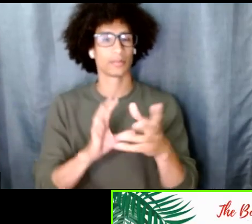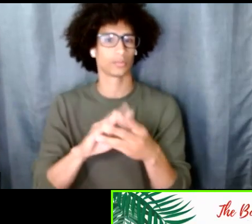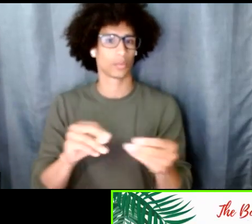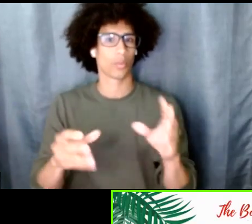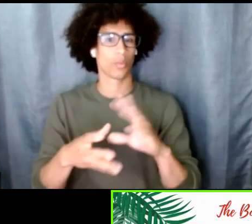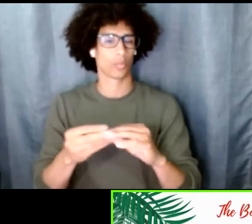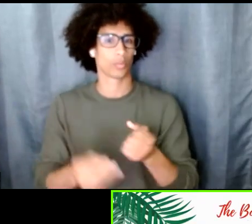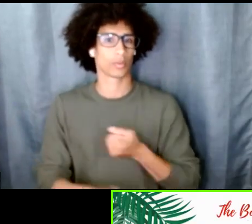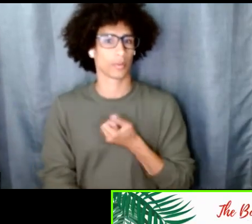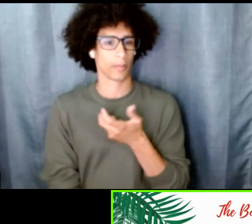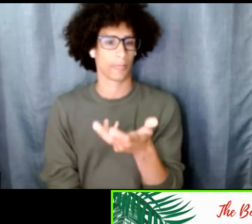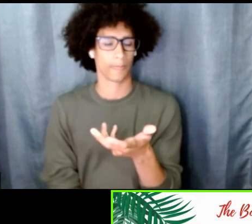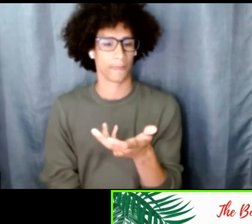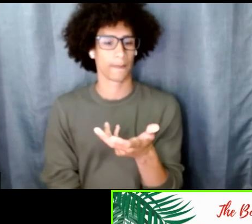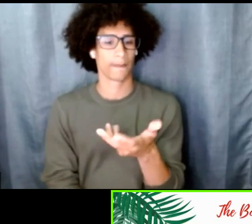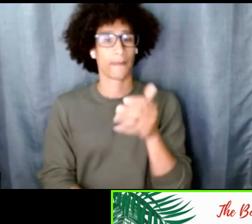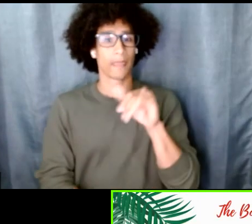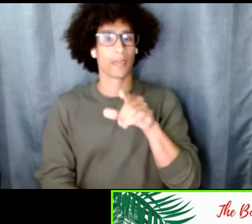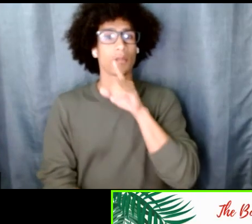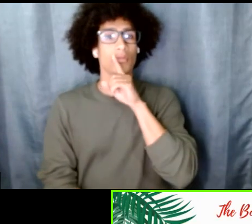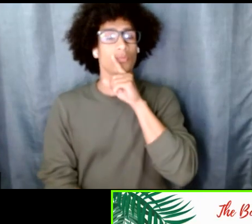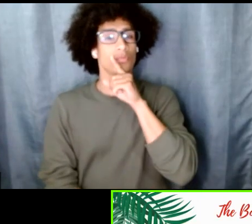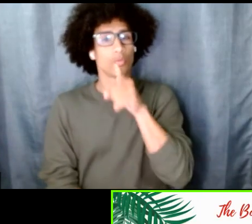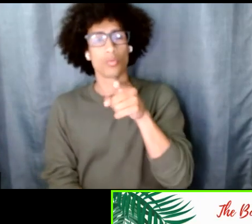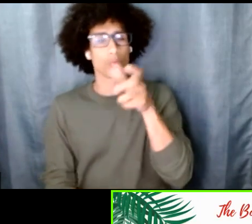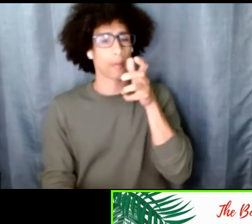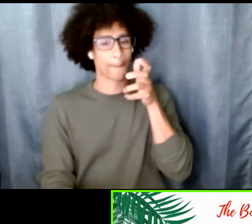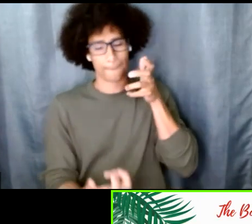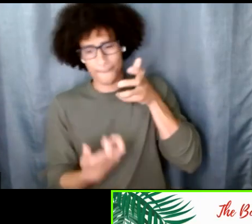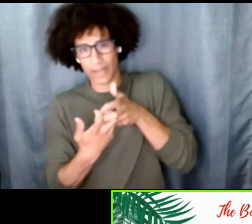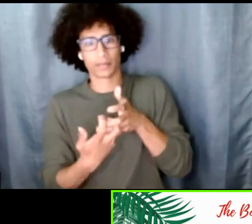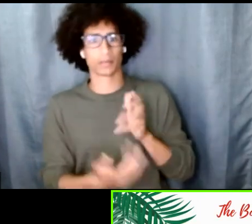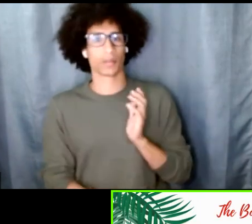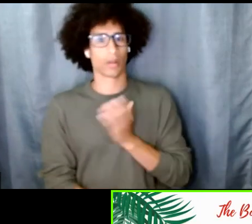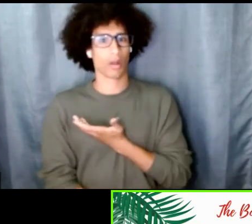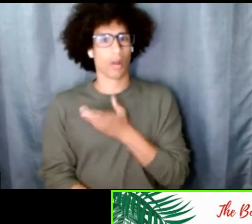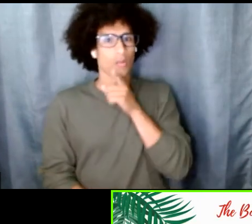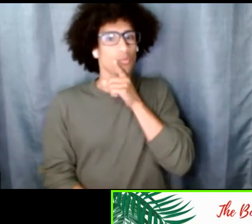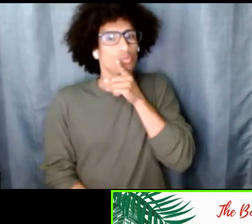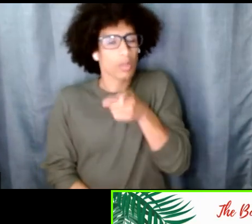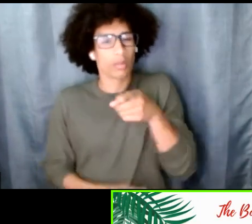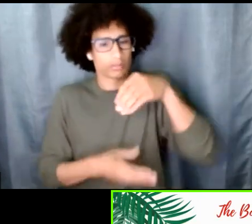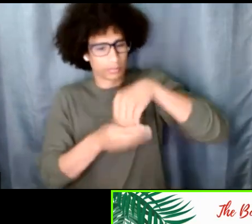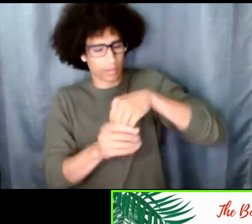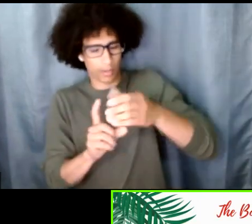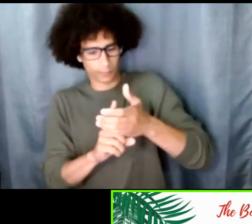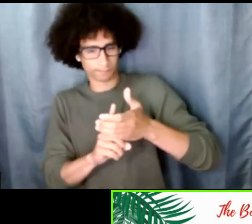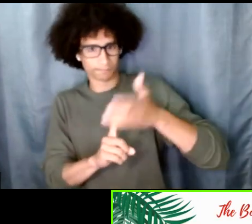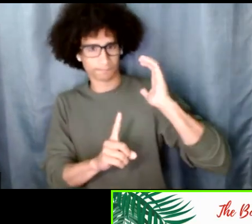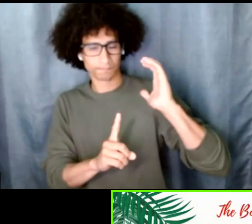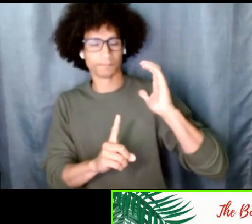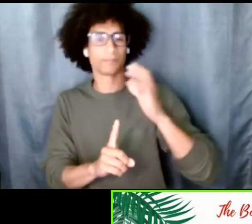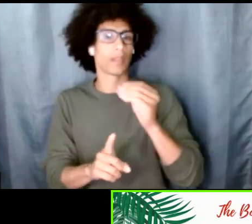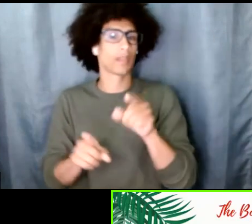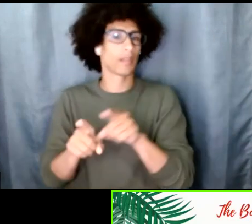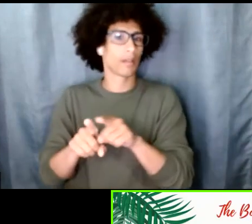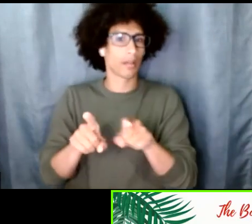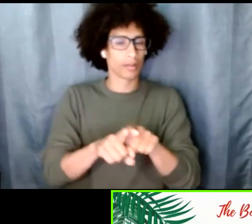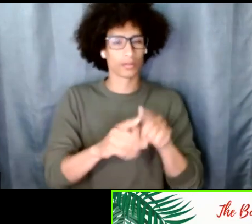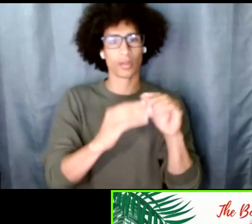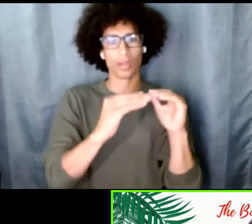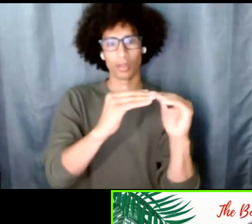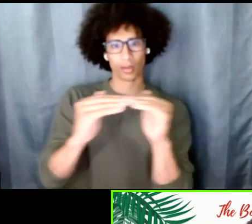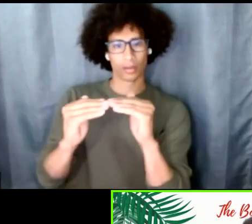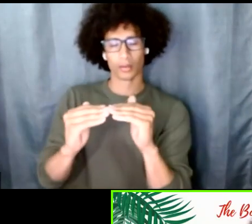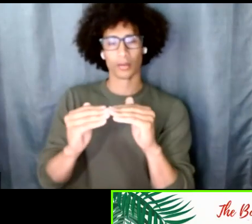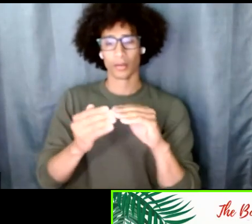authenticity and one that rings true to the lens of diversity and equity that is giving us the autonomy of